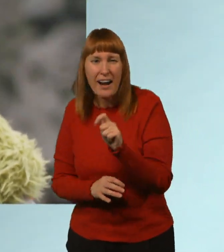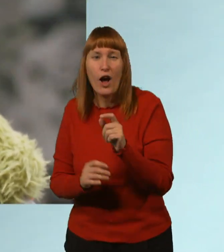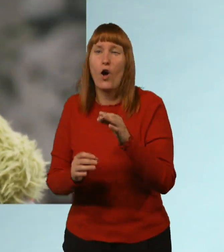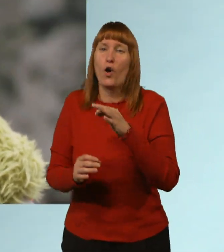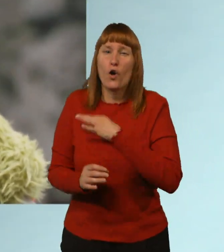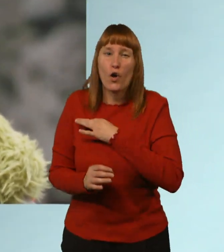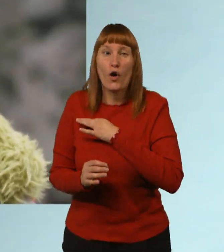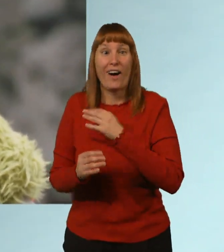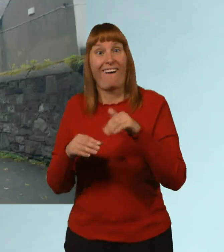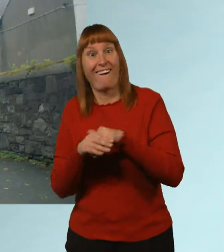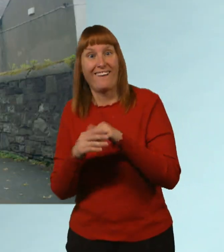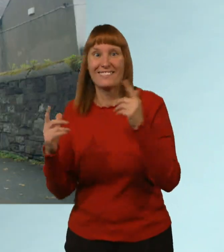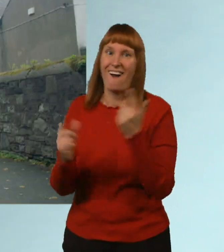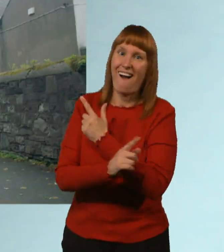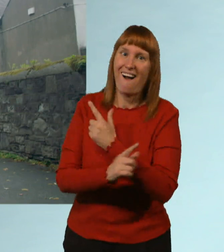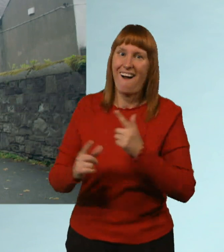for a sing-song.